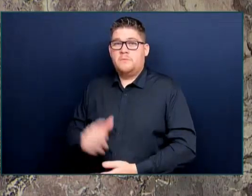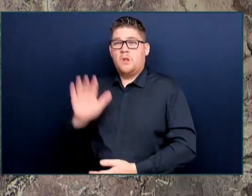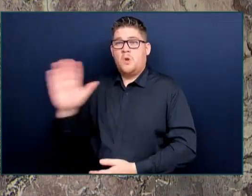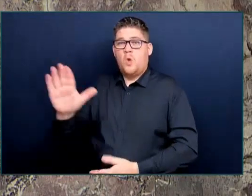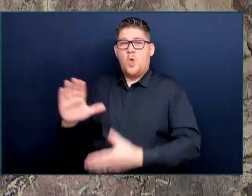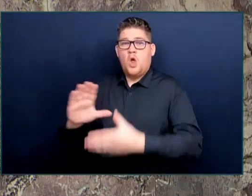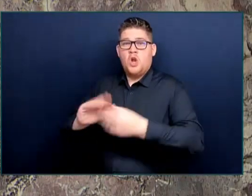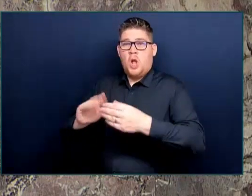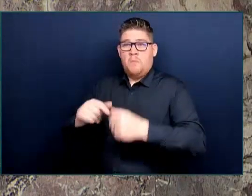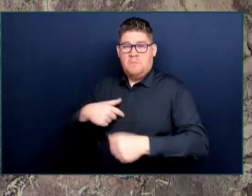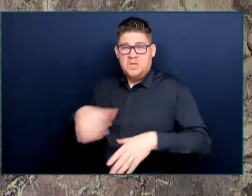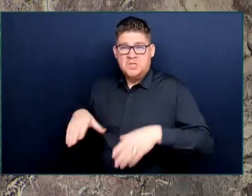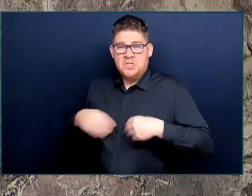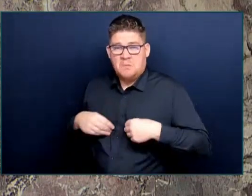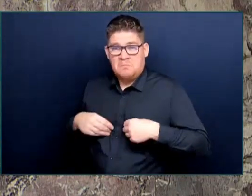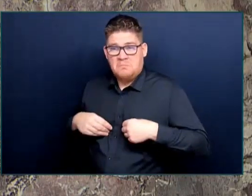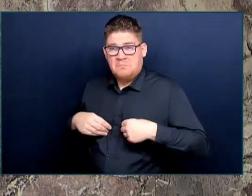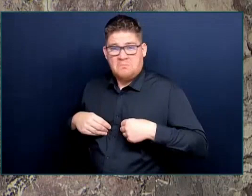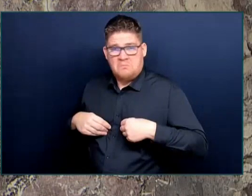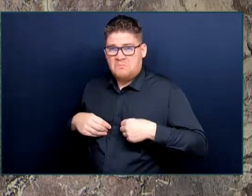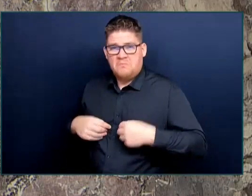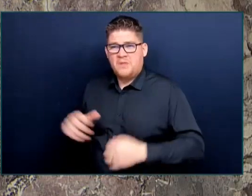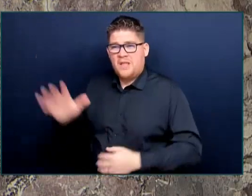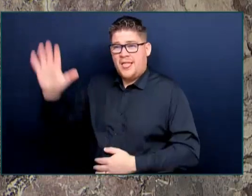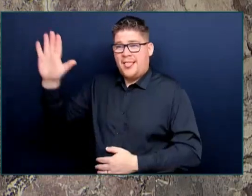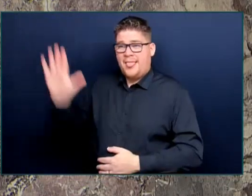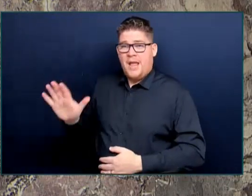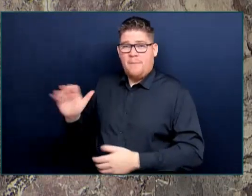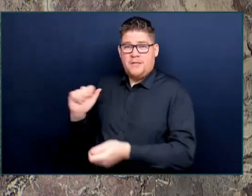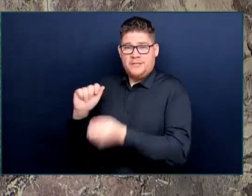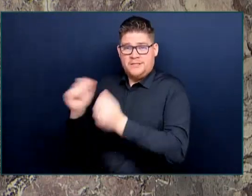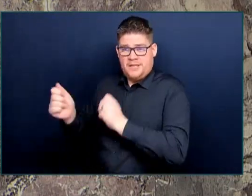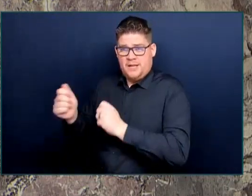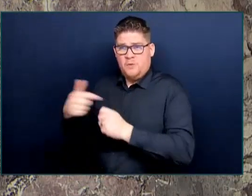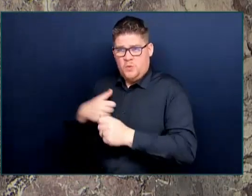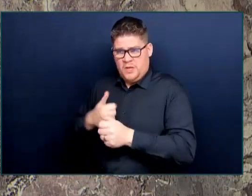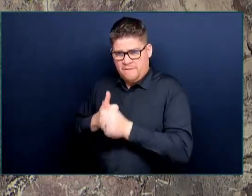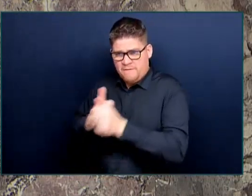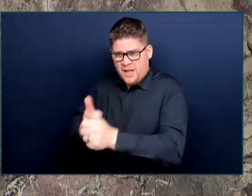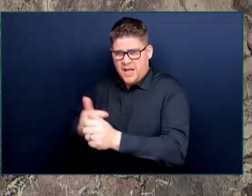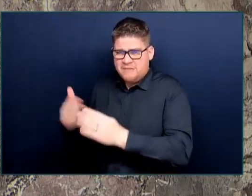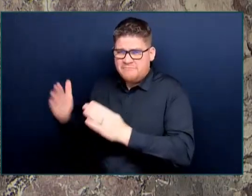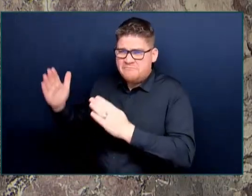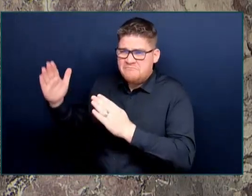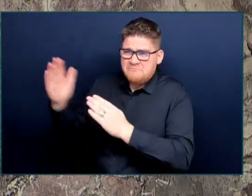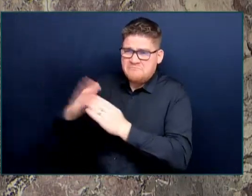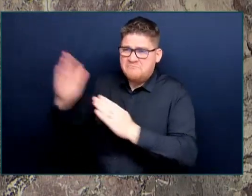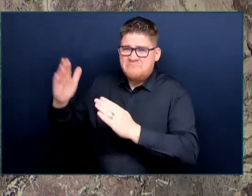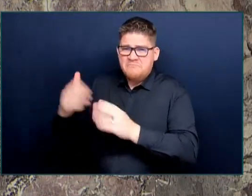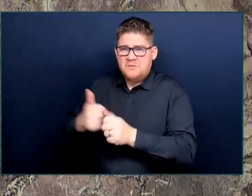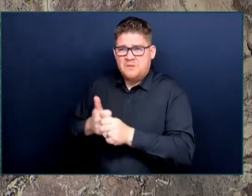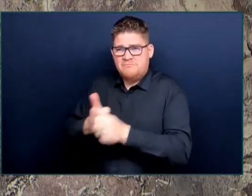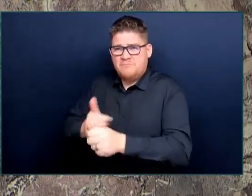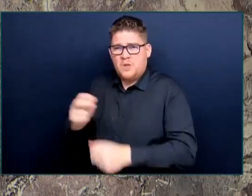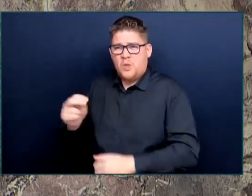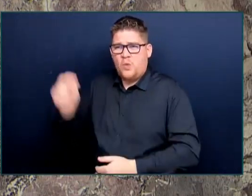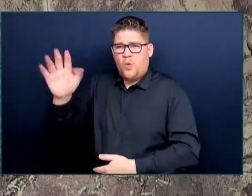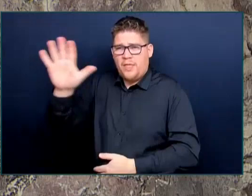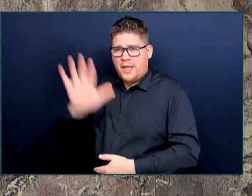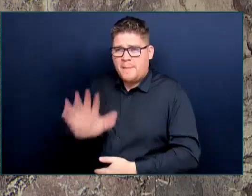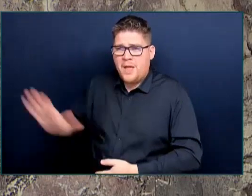a context when other people are doing absolutely nothing as empty rhetoric. It is simply not true.